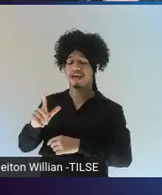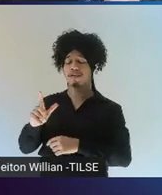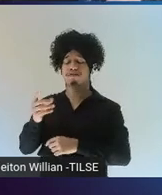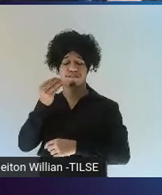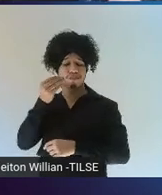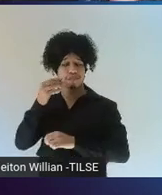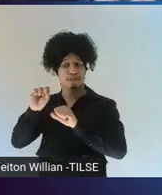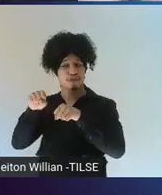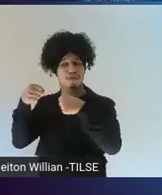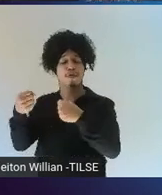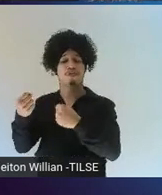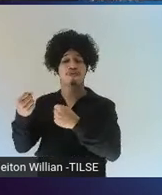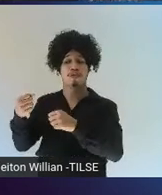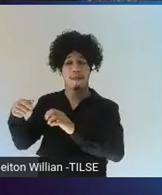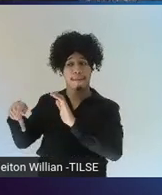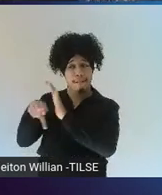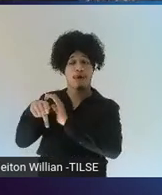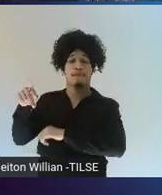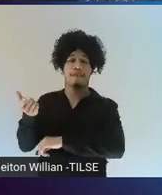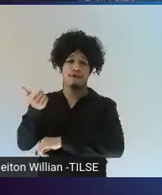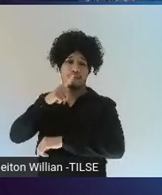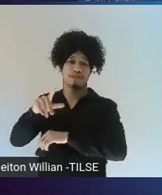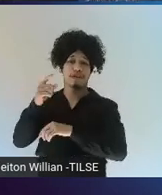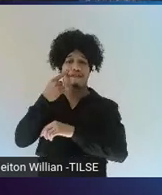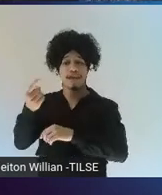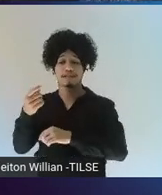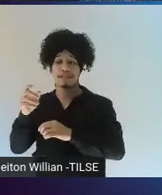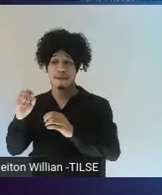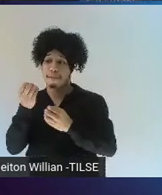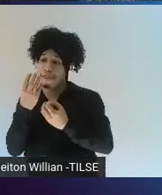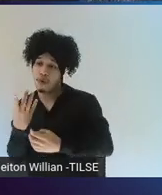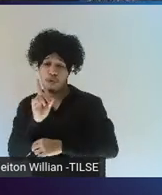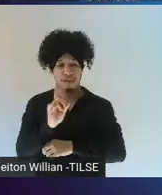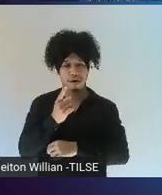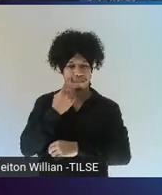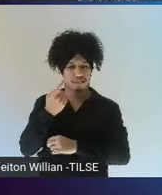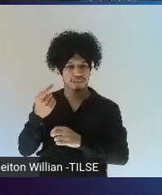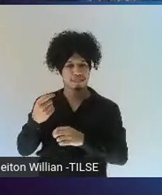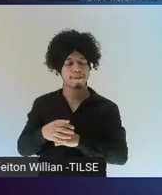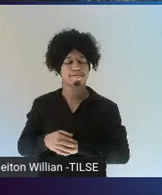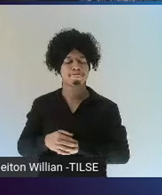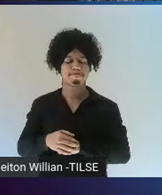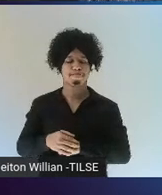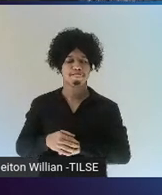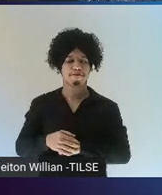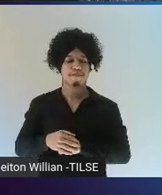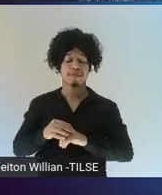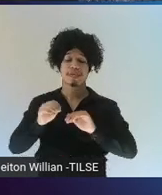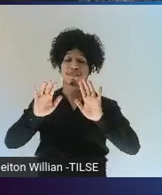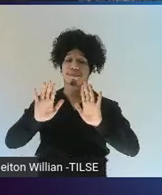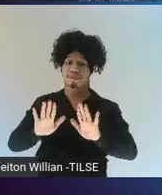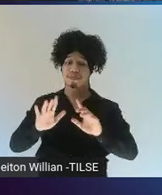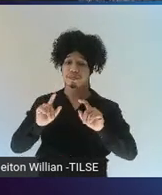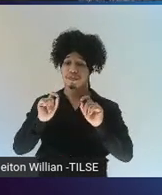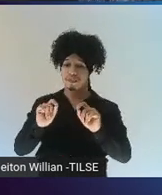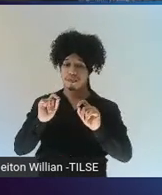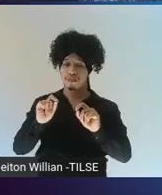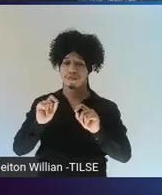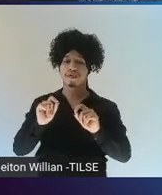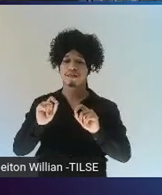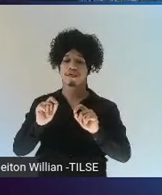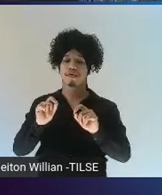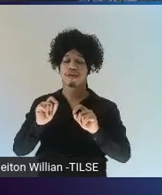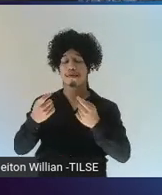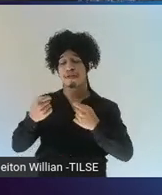effective. So, there's a little bit of, again, a disconnect between what the policy is and how it's put into practice.